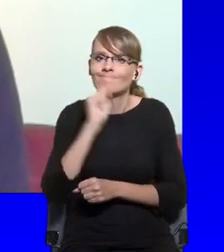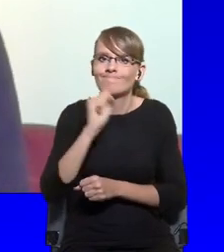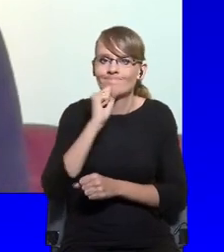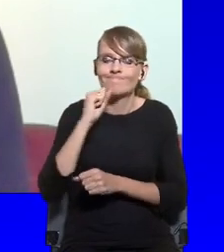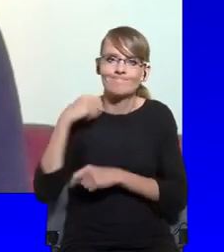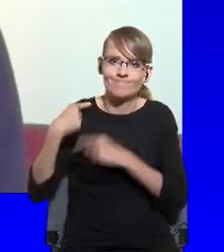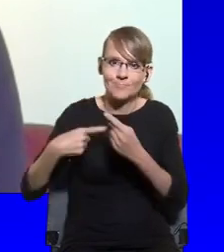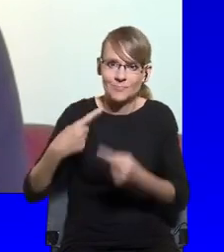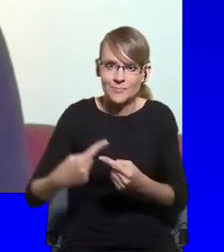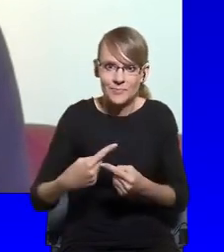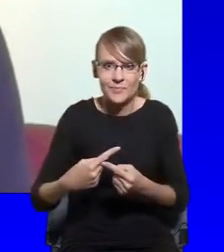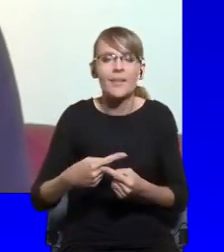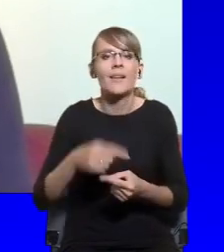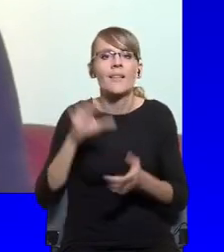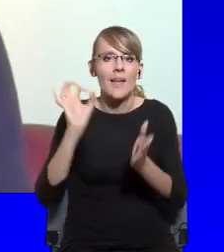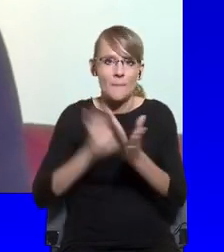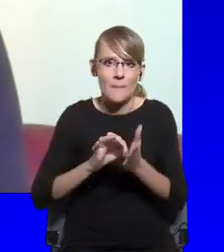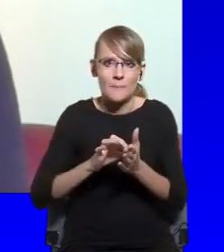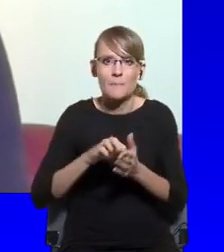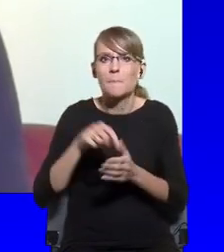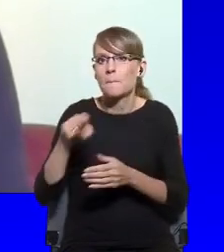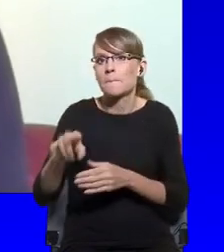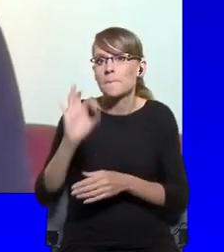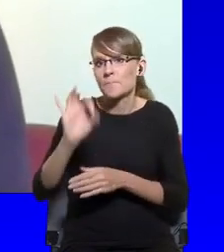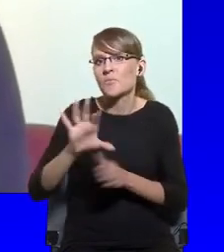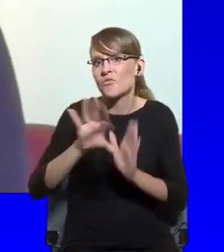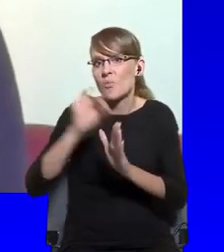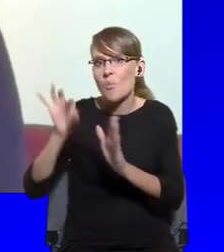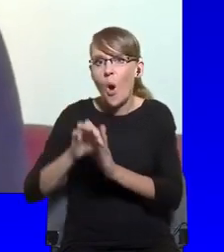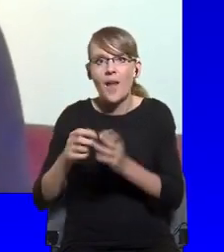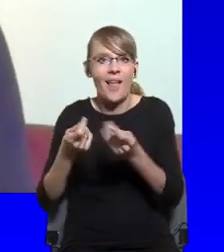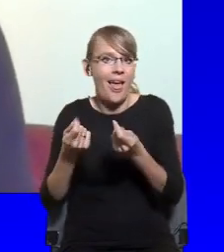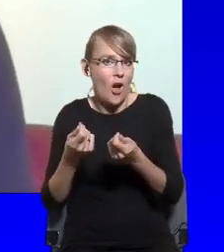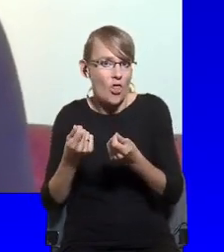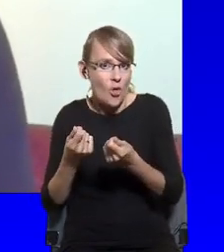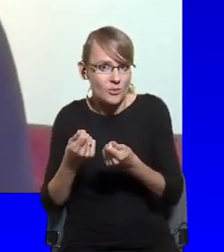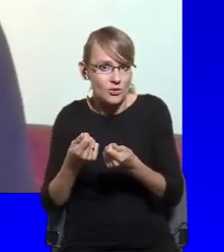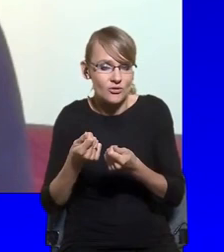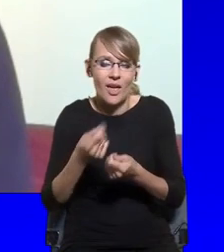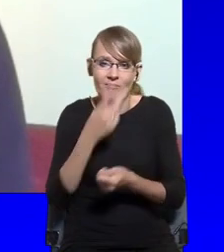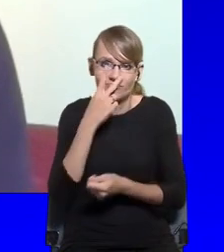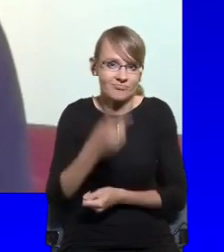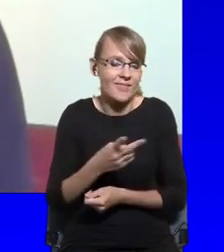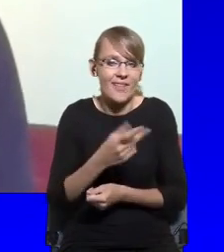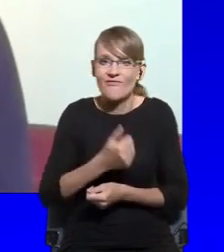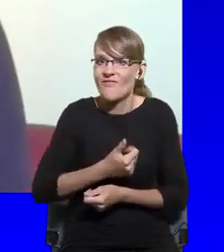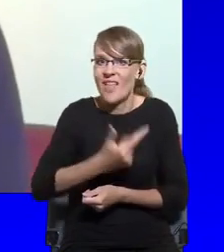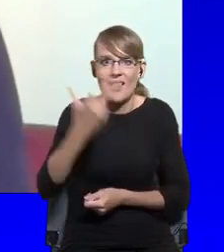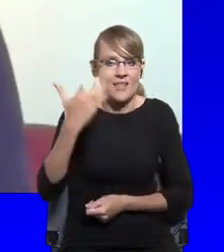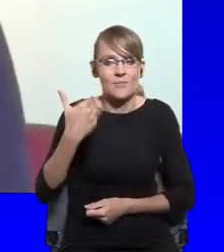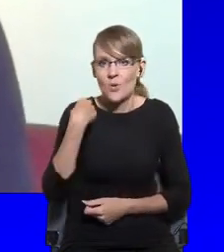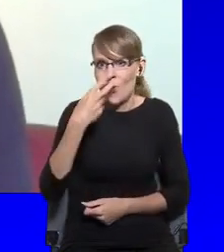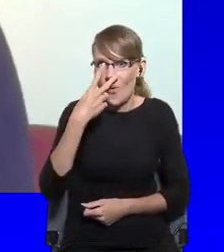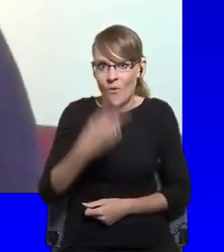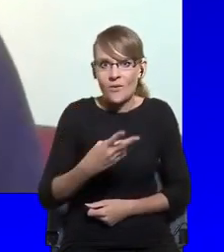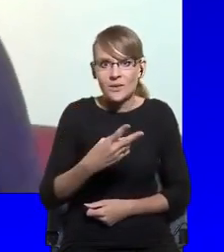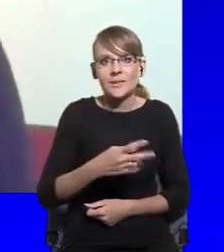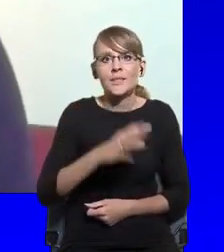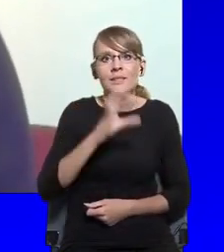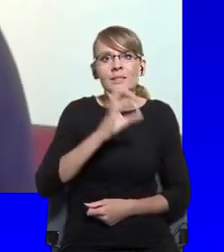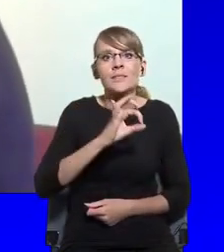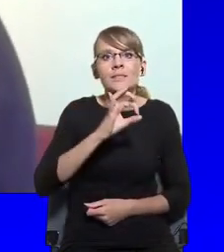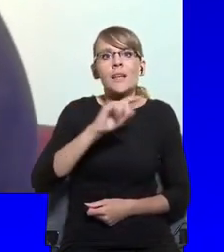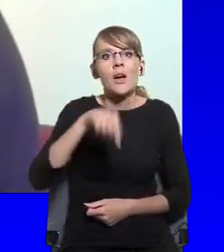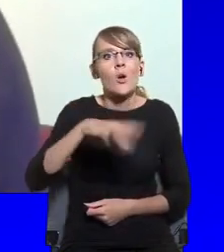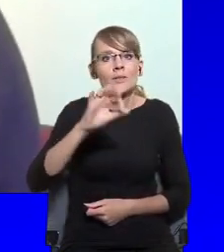economic preferences. As has been shown many times, the, let's say, 0.01% in